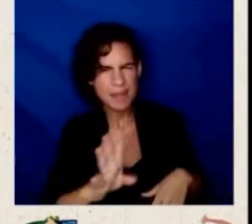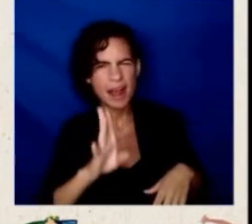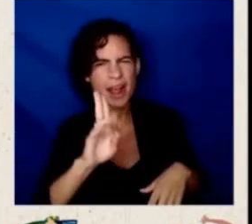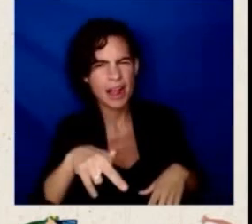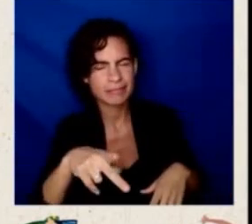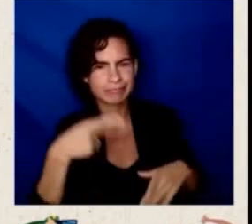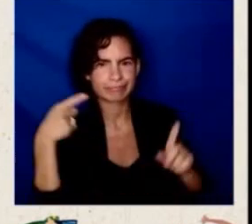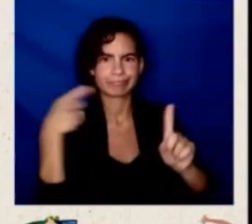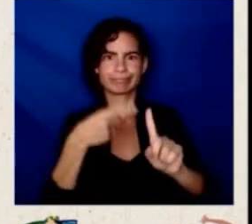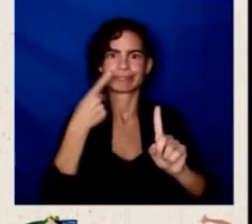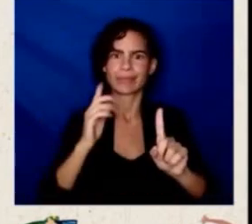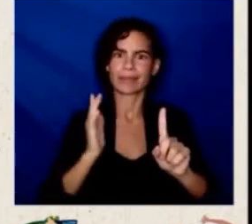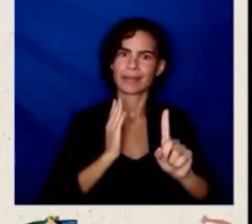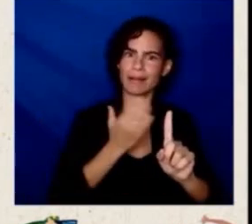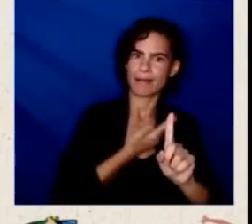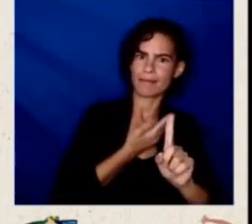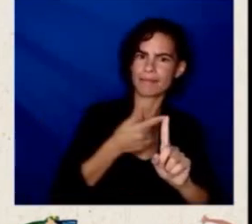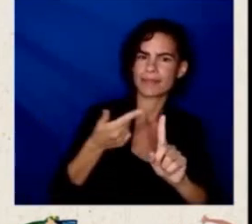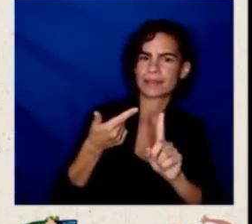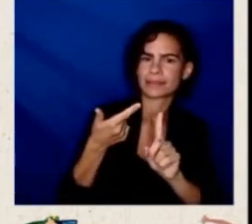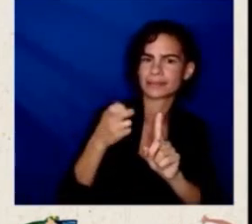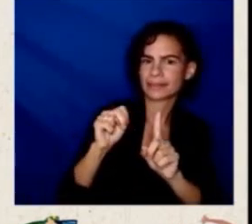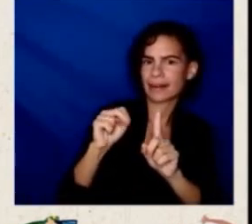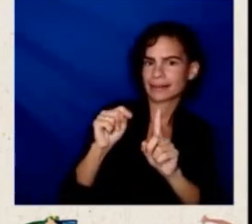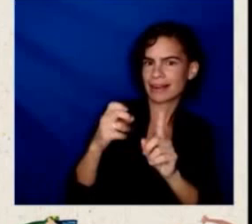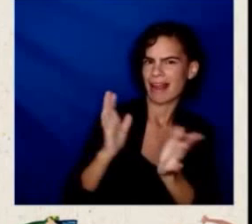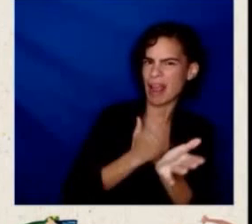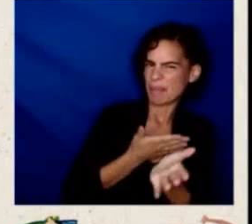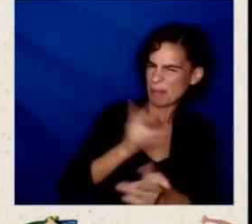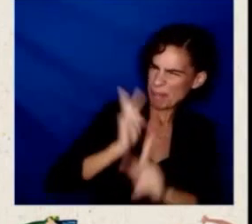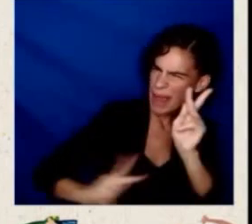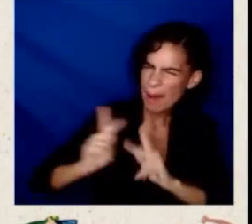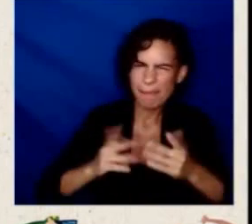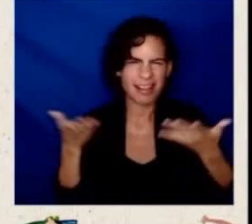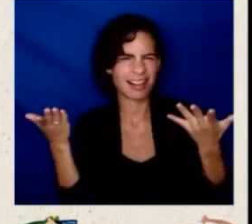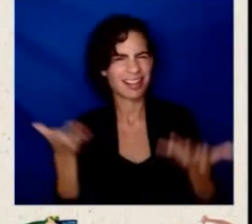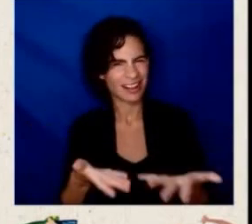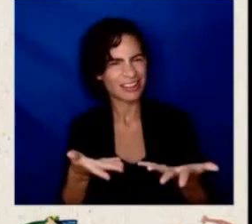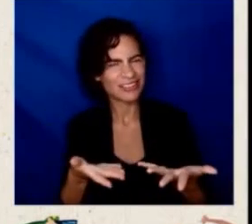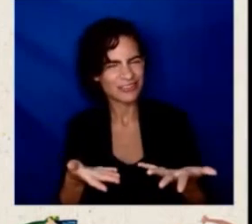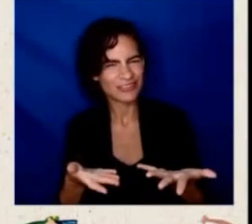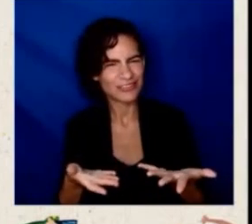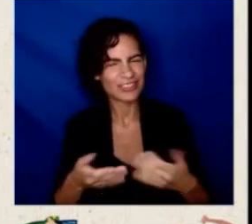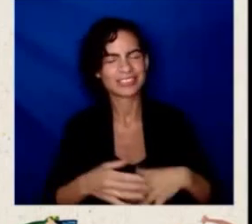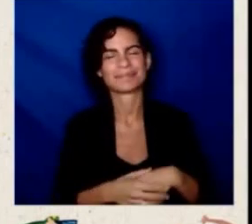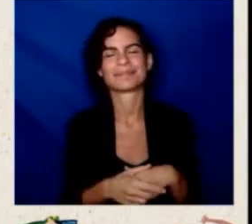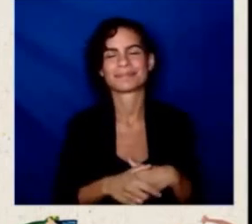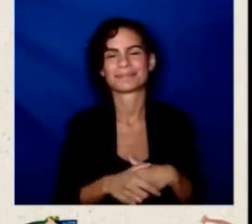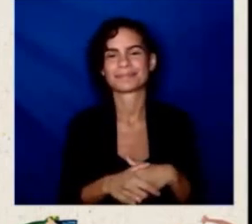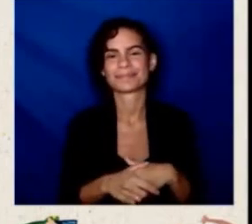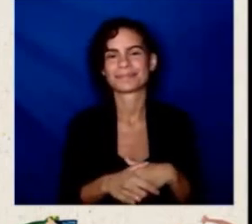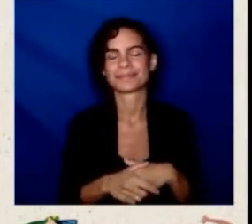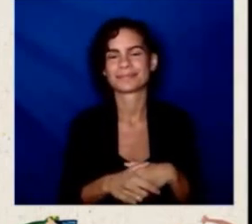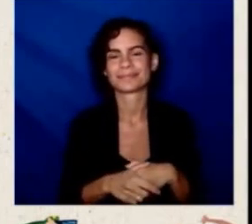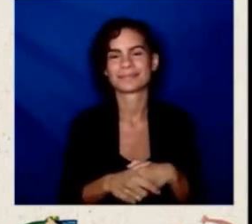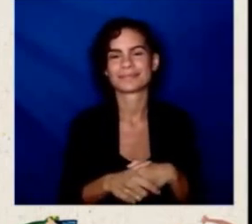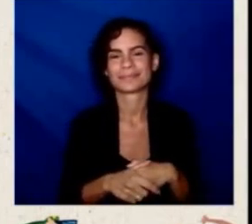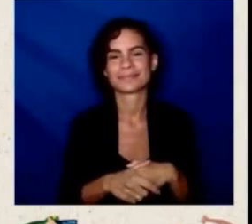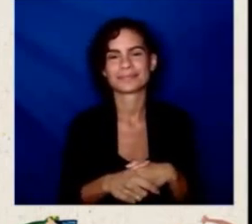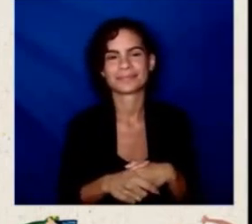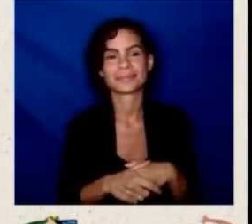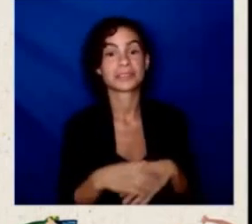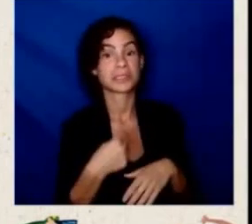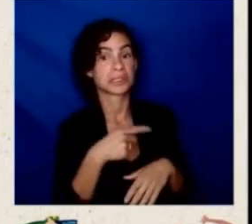this day. Secretary. Yeah, my upbringing and my cultural experiences have really influenced my whole career